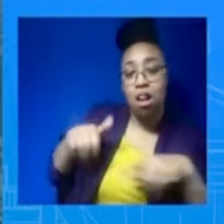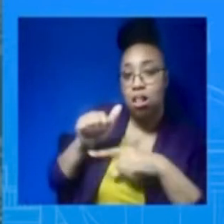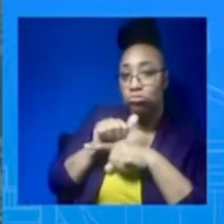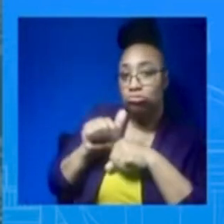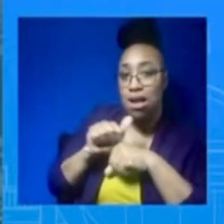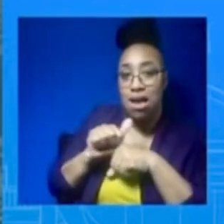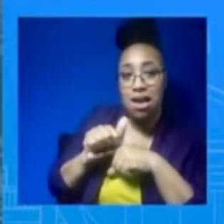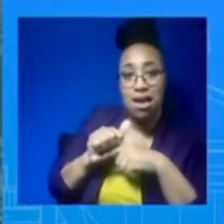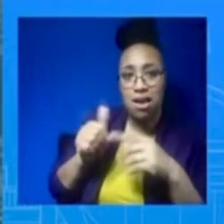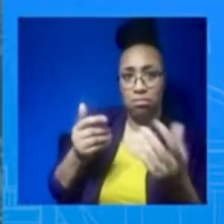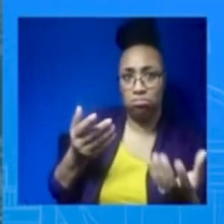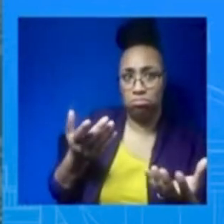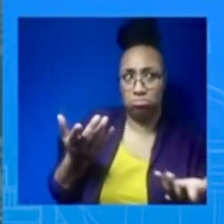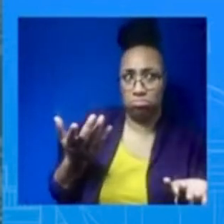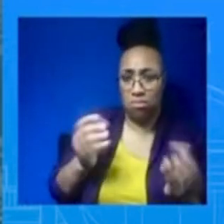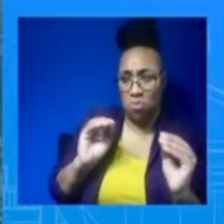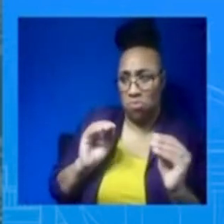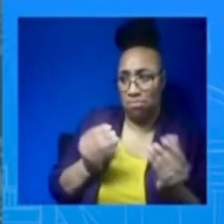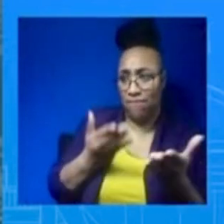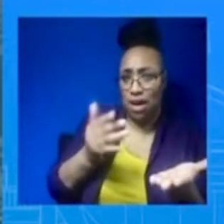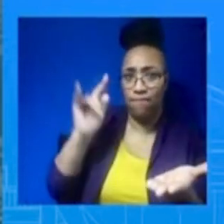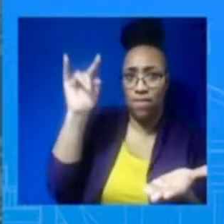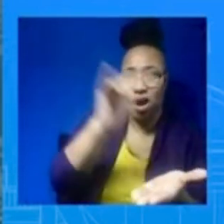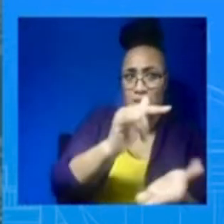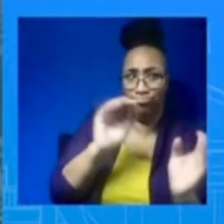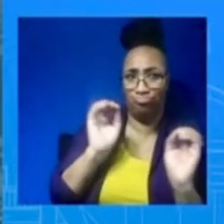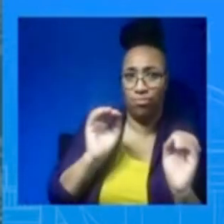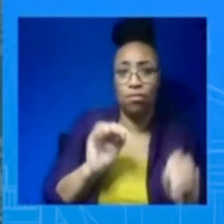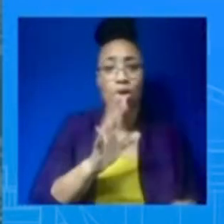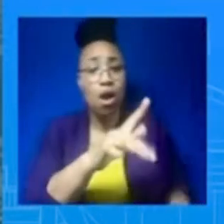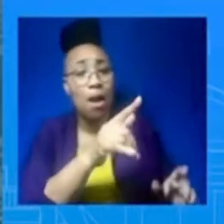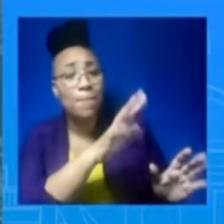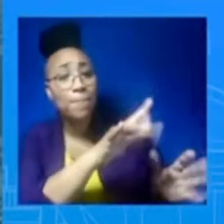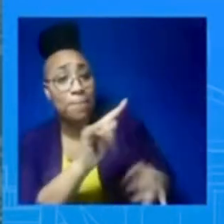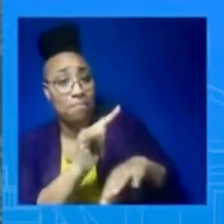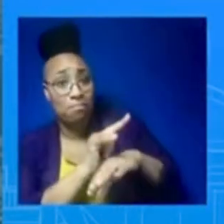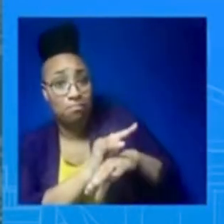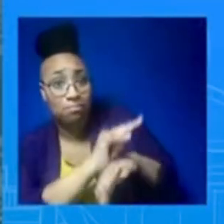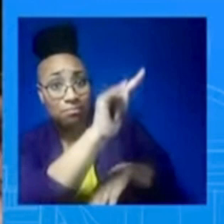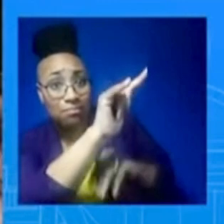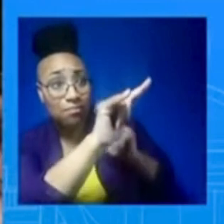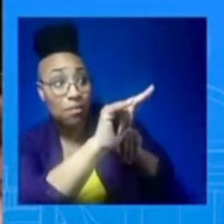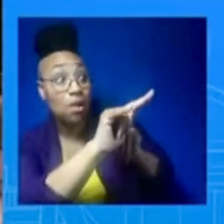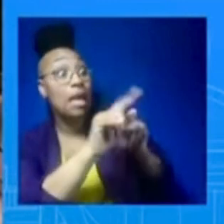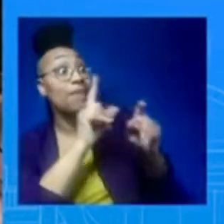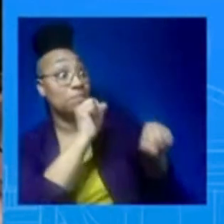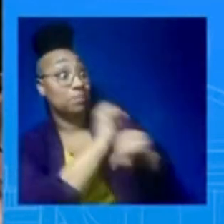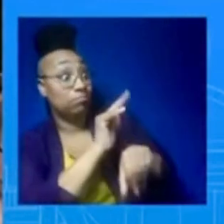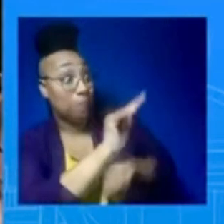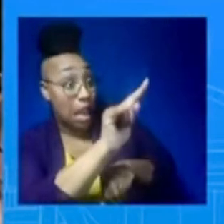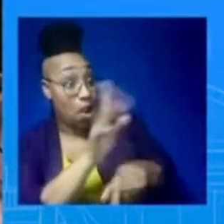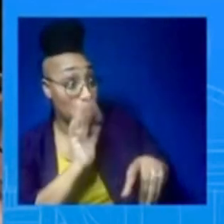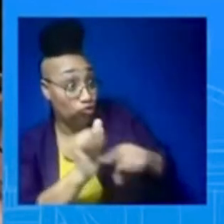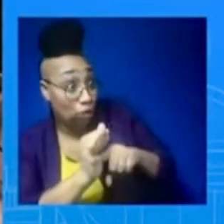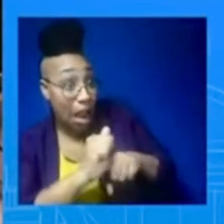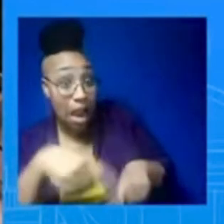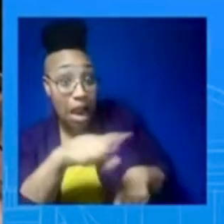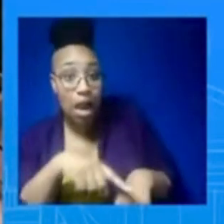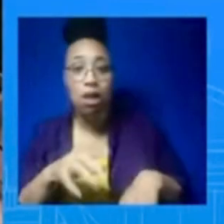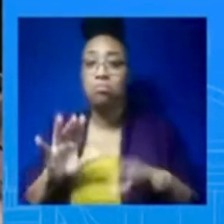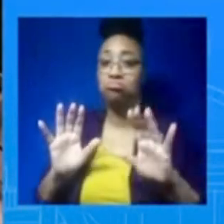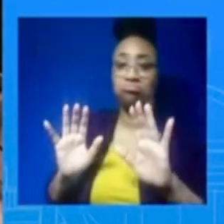right now but fighter pilots. Thank you, Karine. On President Biden's trip to Poland, can we expect any